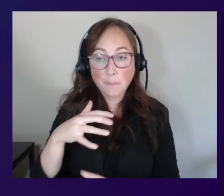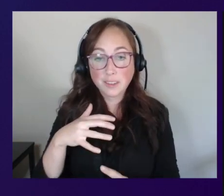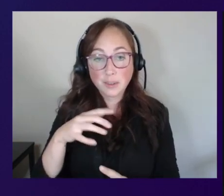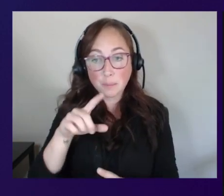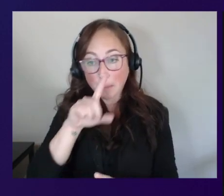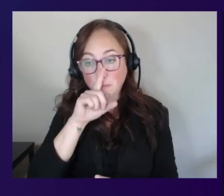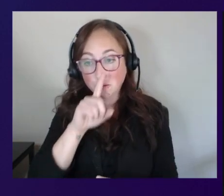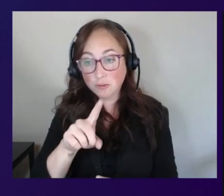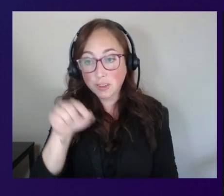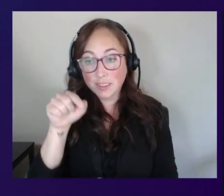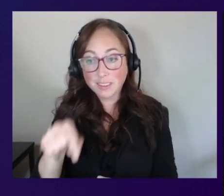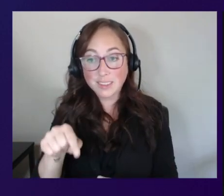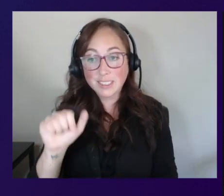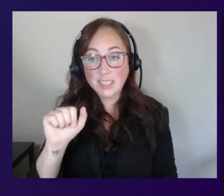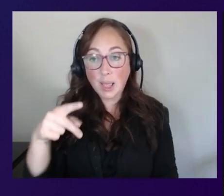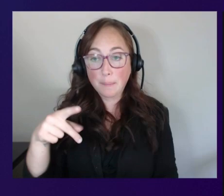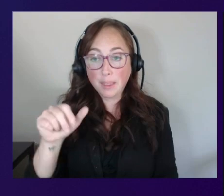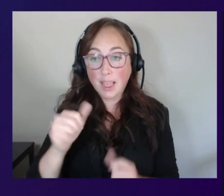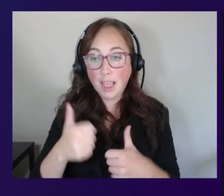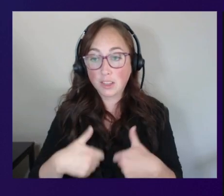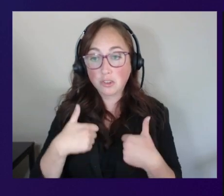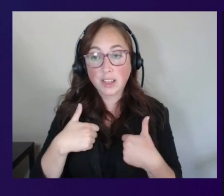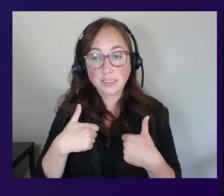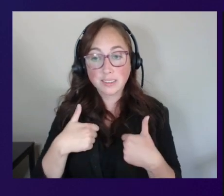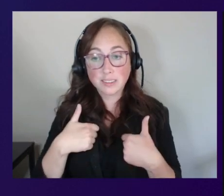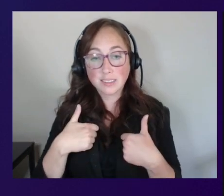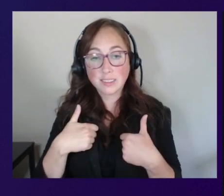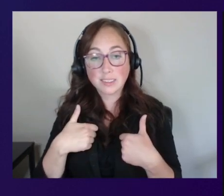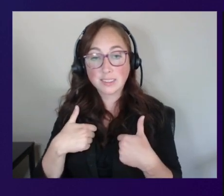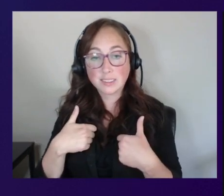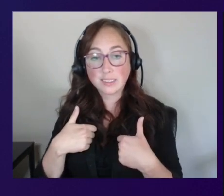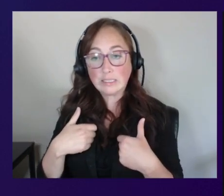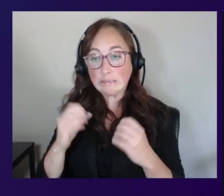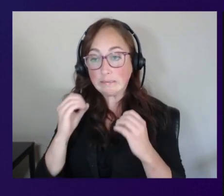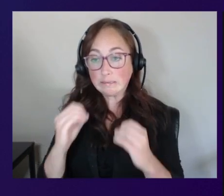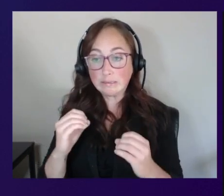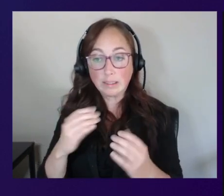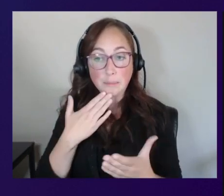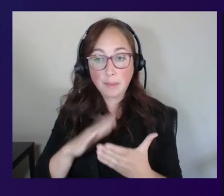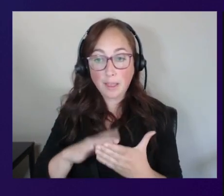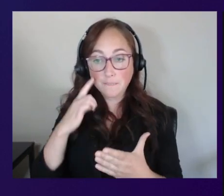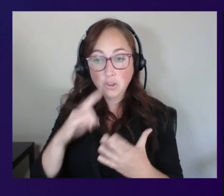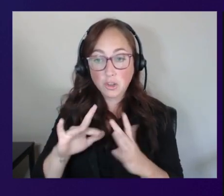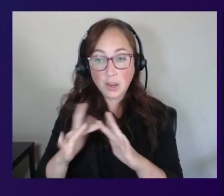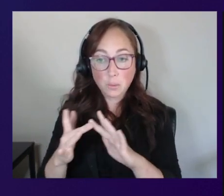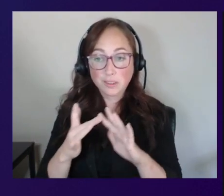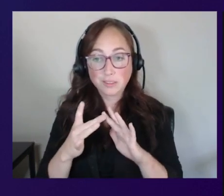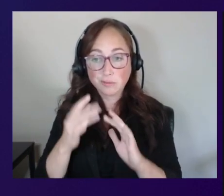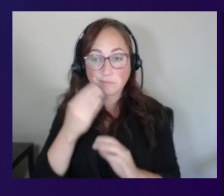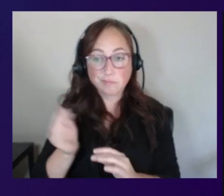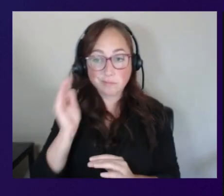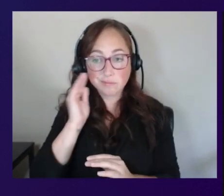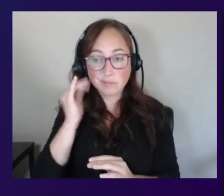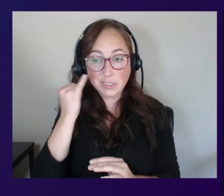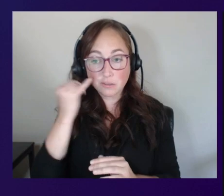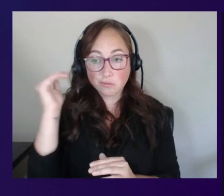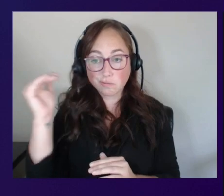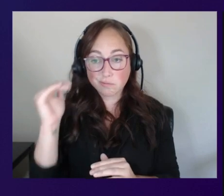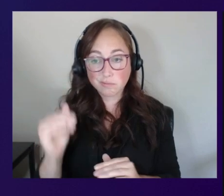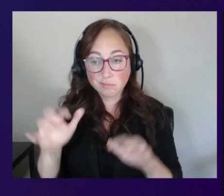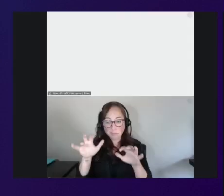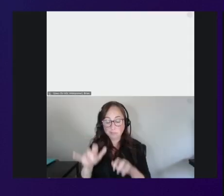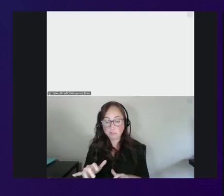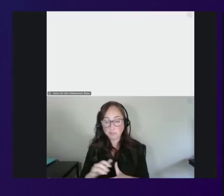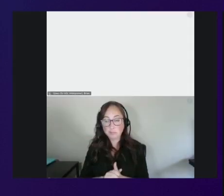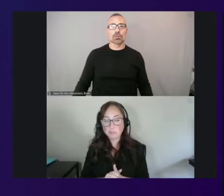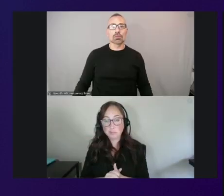sure that these ip addresses don't conflict with anything that exists in your network today so just keep that in mind if you're going through this i'm going to leave